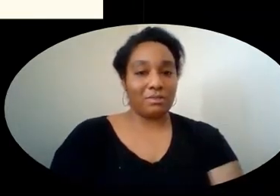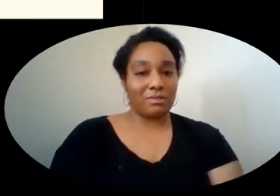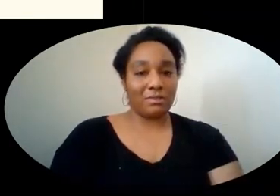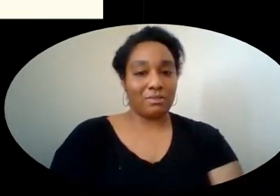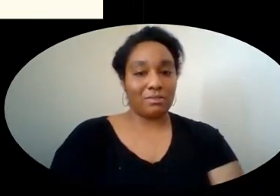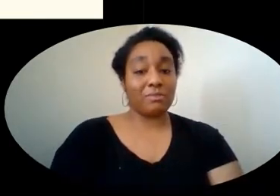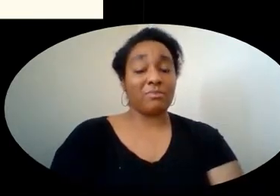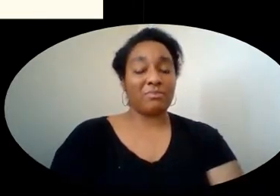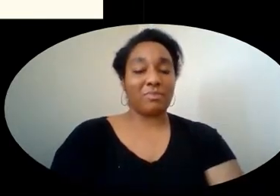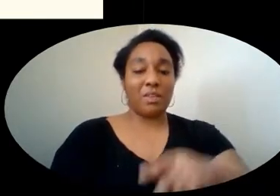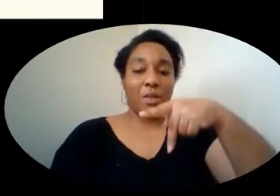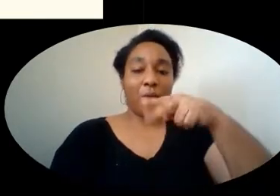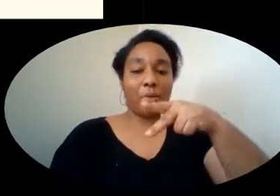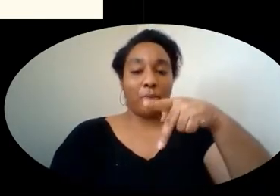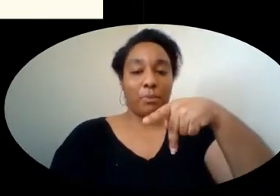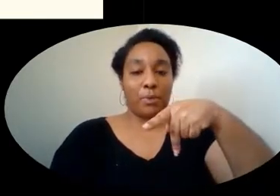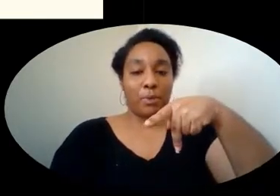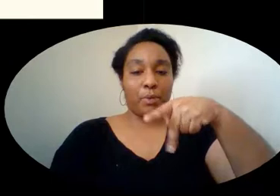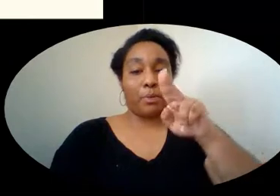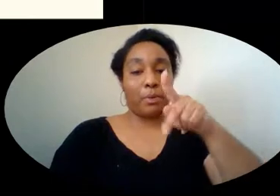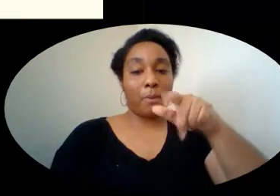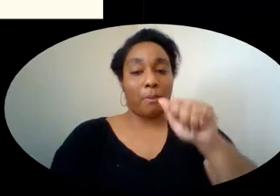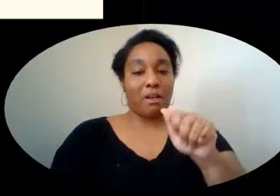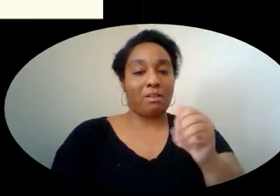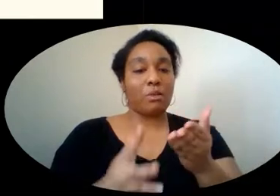The pupa goes through metamorphosis.